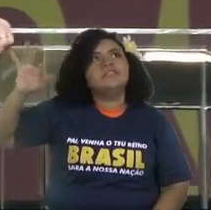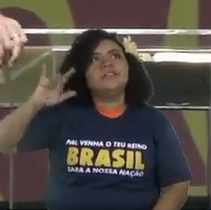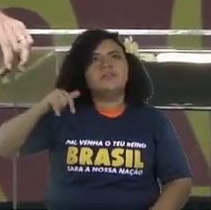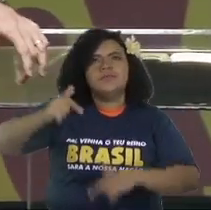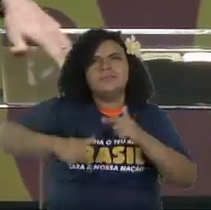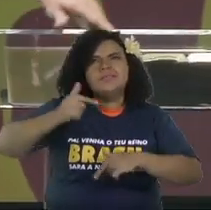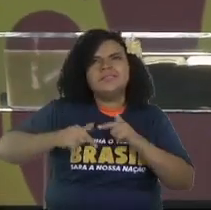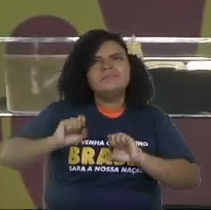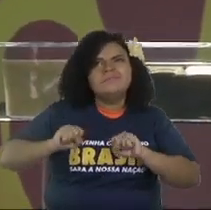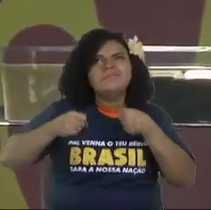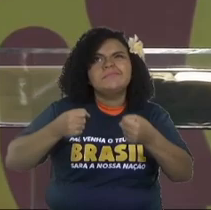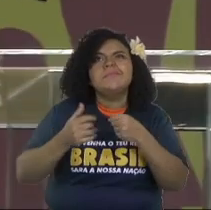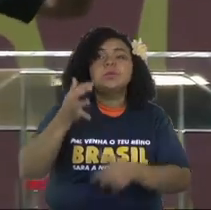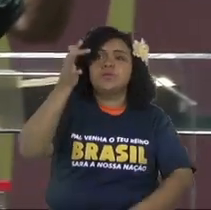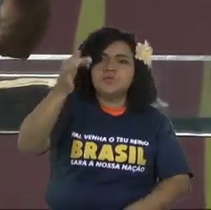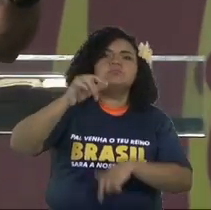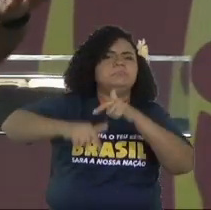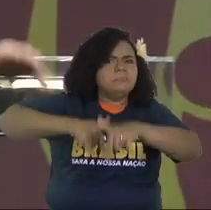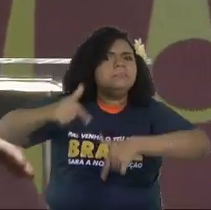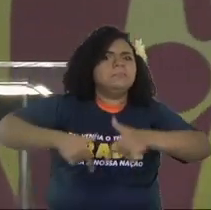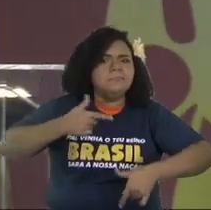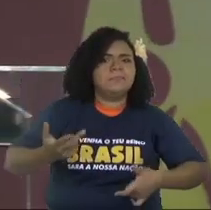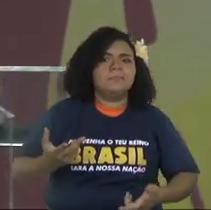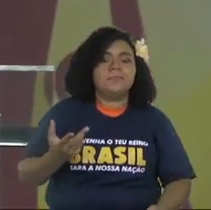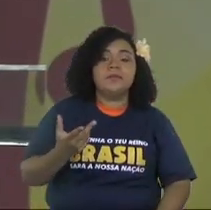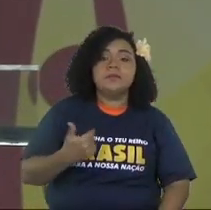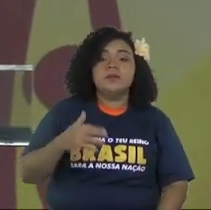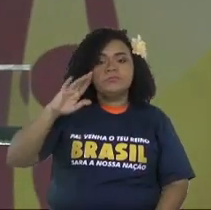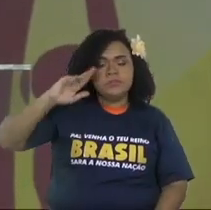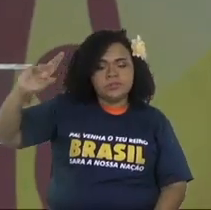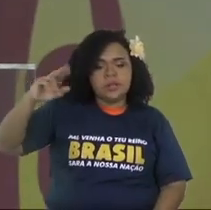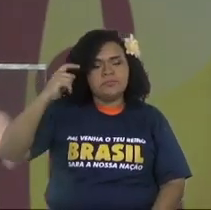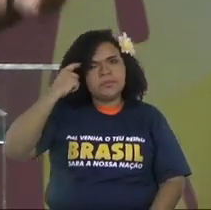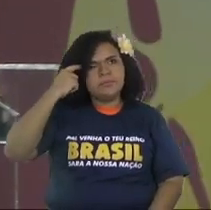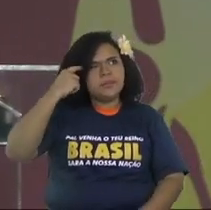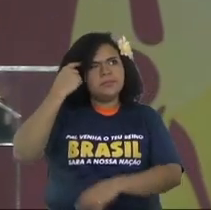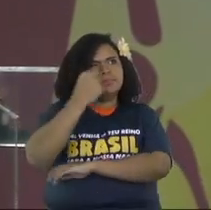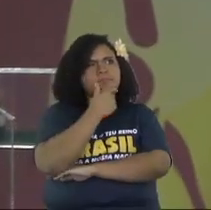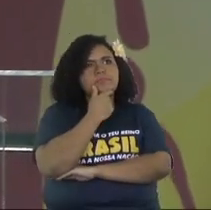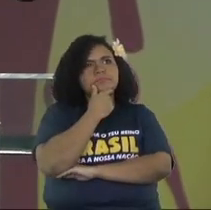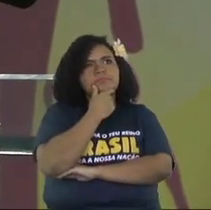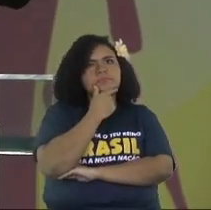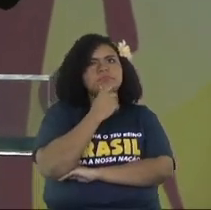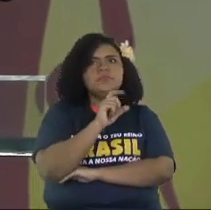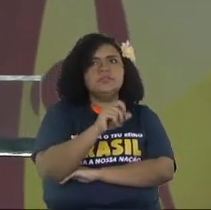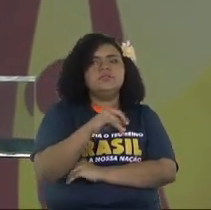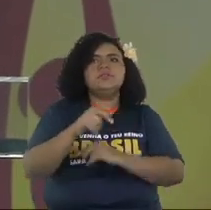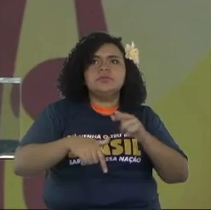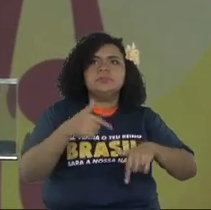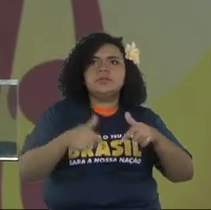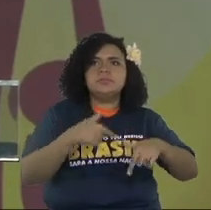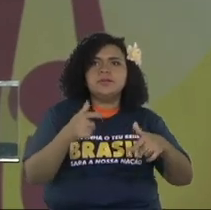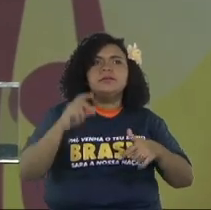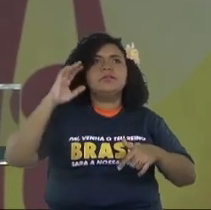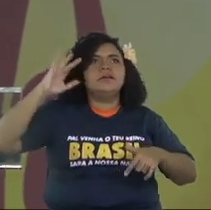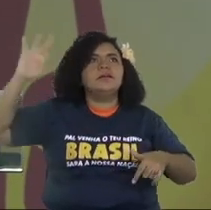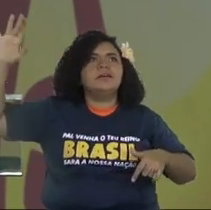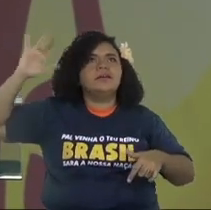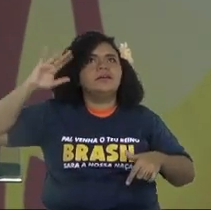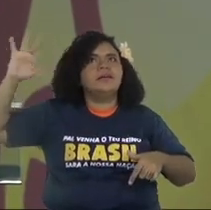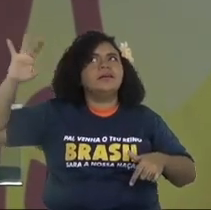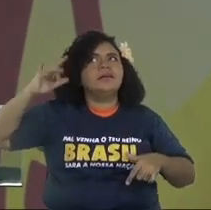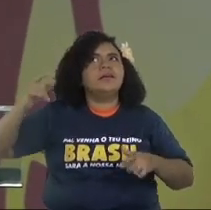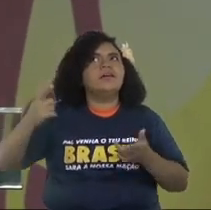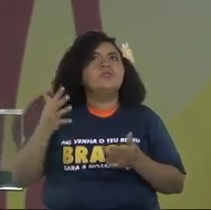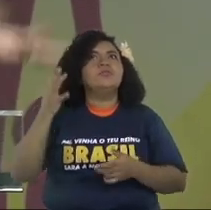borders a manager owner of a business he only can you know decrease his rhythm when